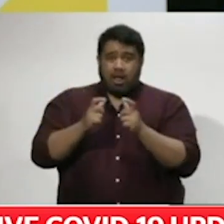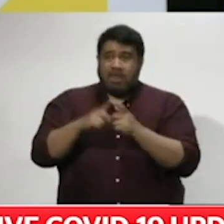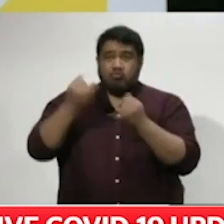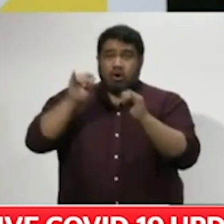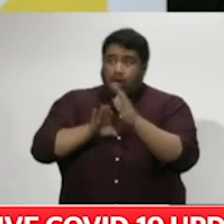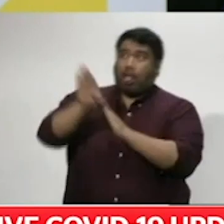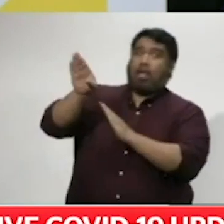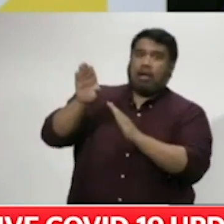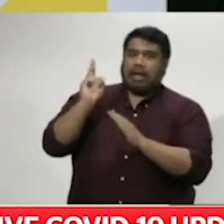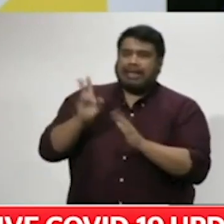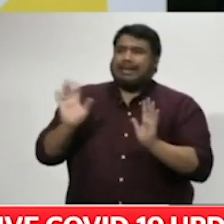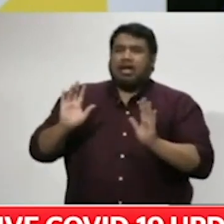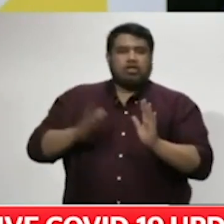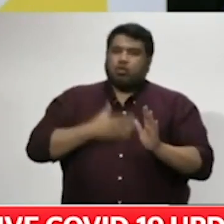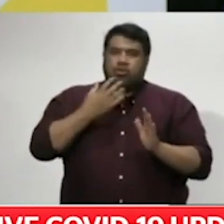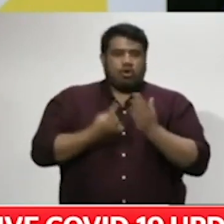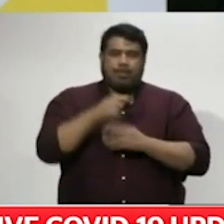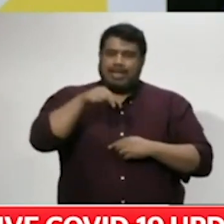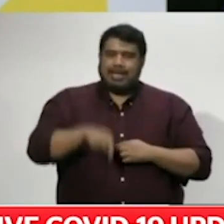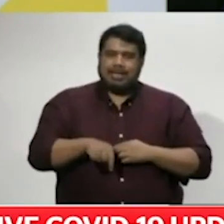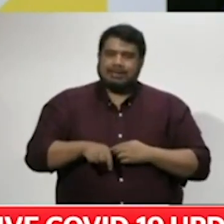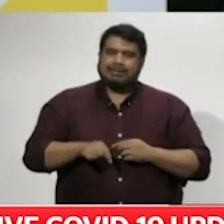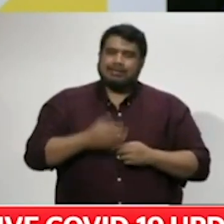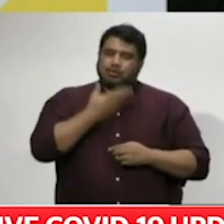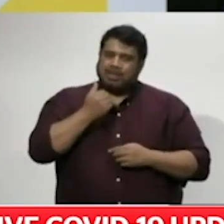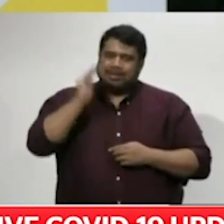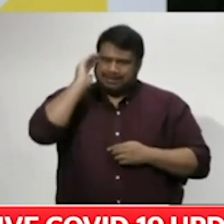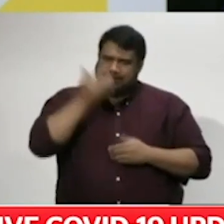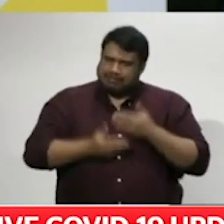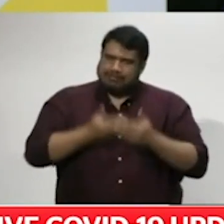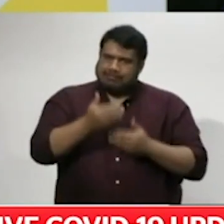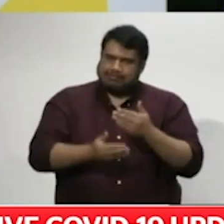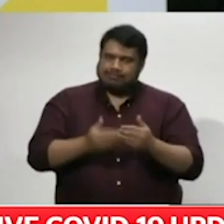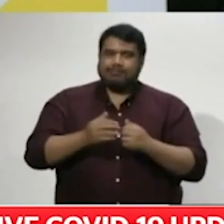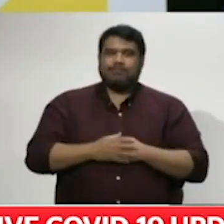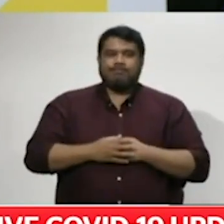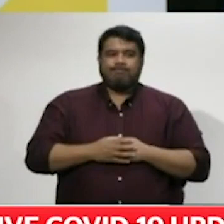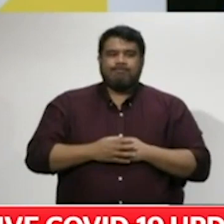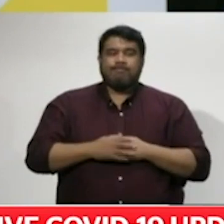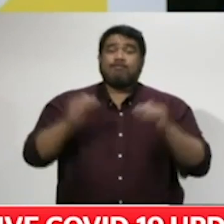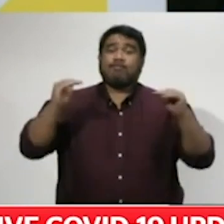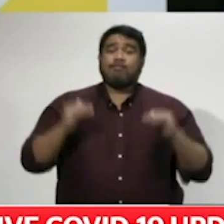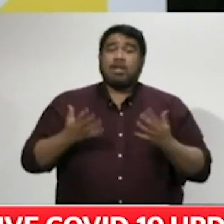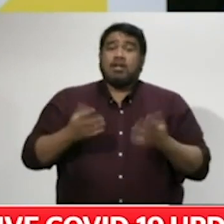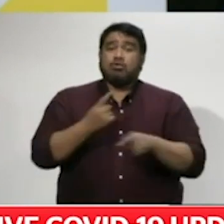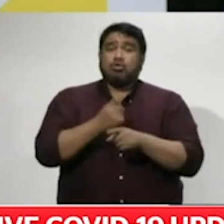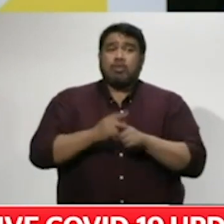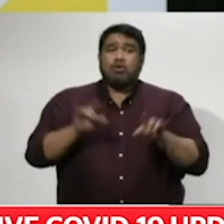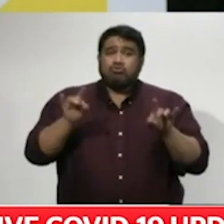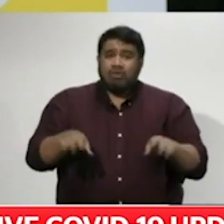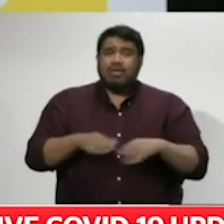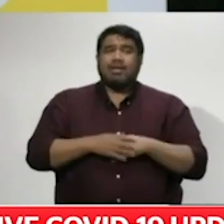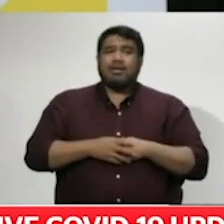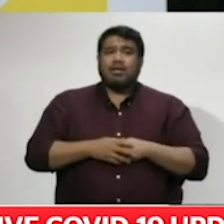Before I come to Australia, I want to give you a quick update on the progress of the support and assistance for businesses and their workers hit by